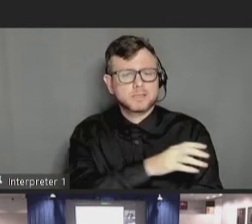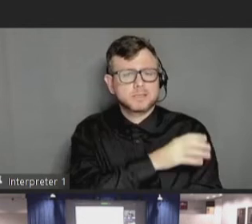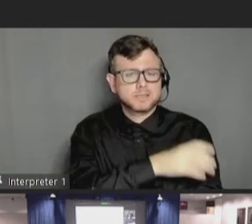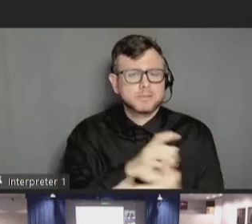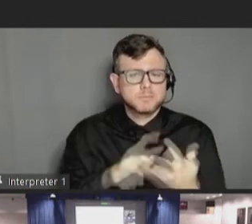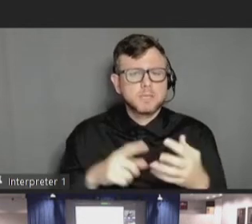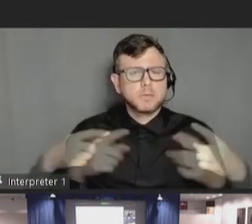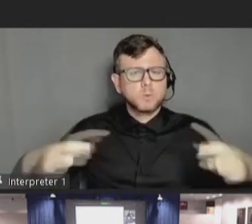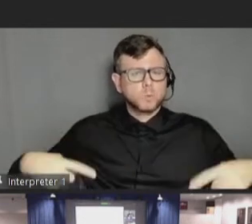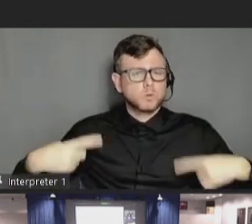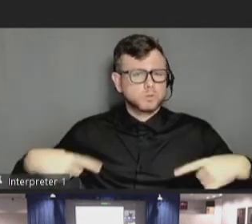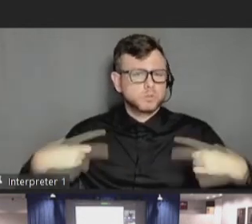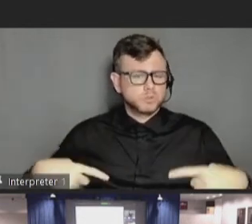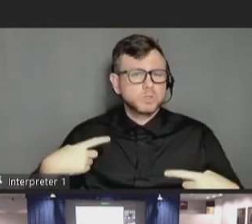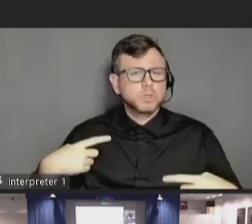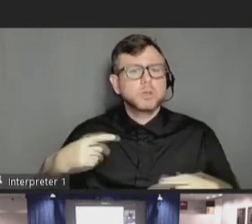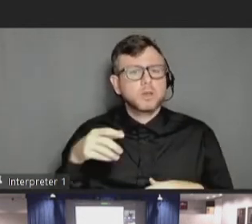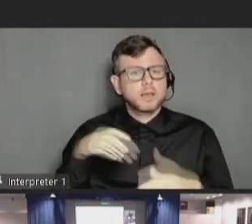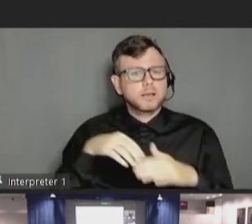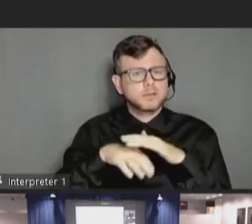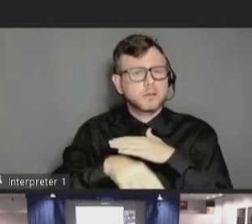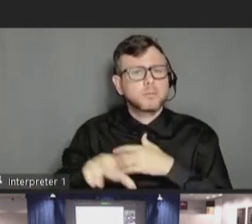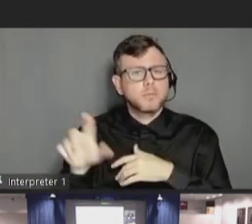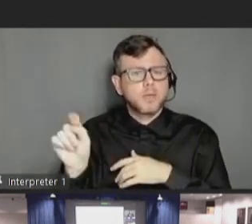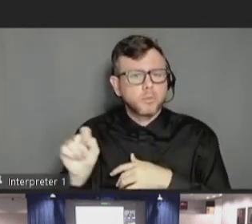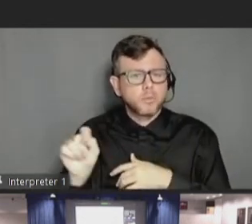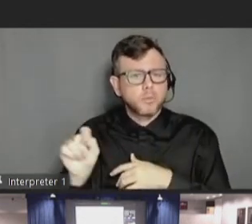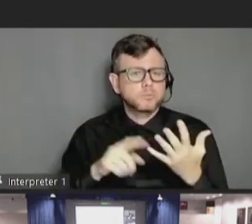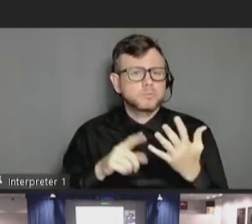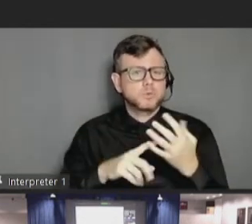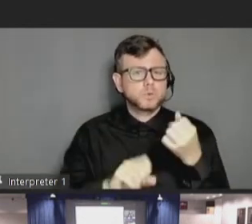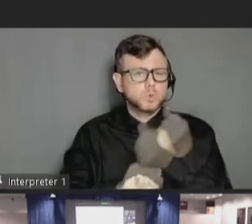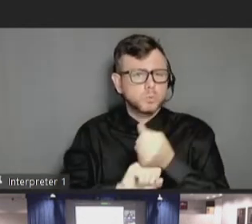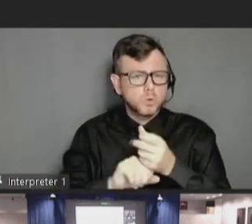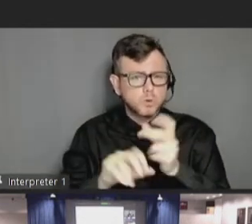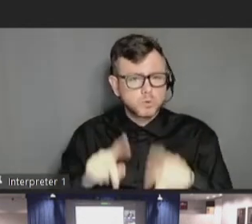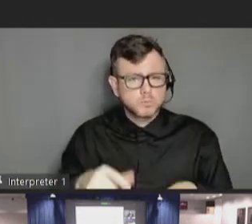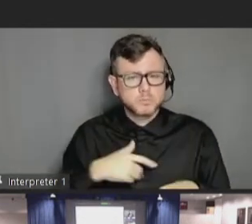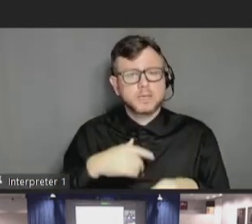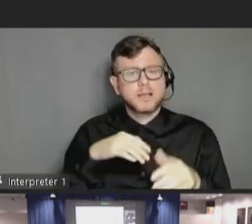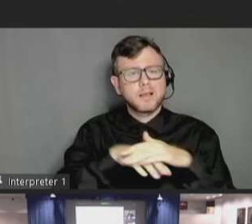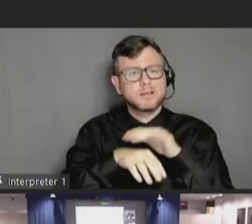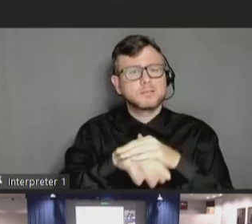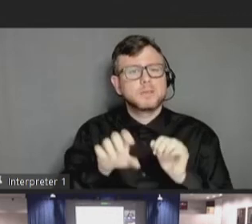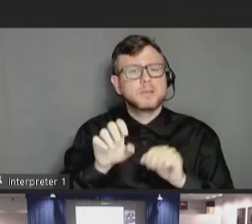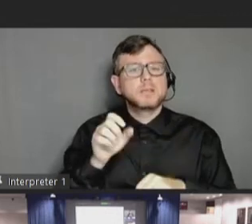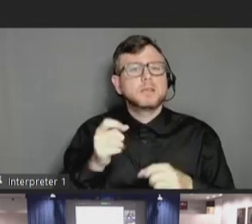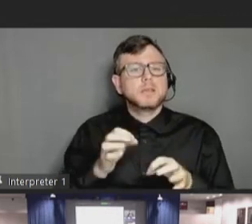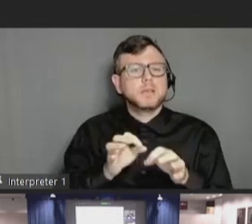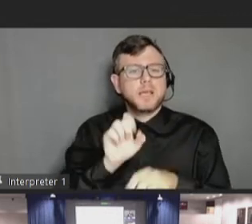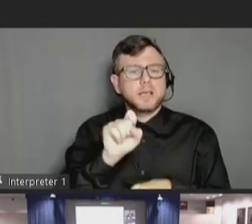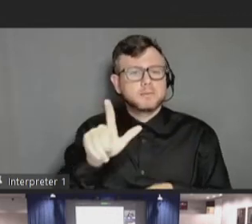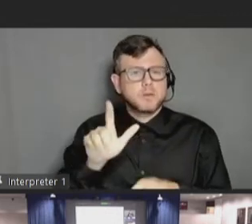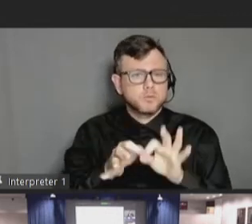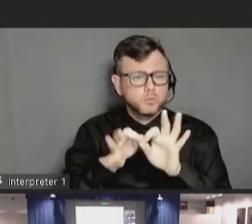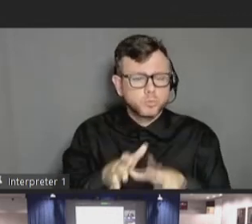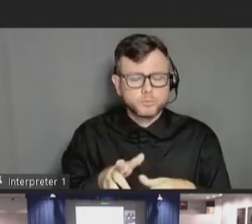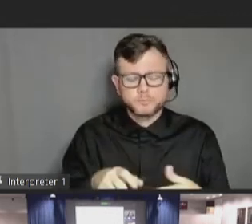bathrooms, letting you bring a support person, providing access to a sign language interpreter, providing